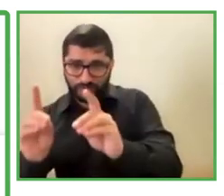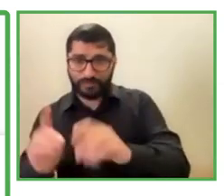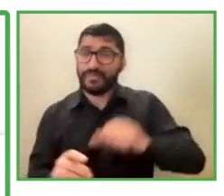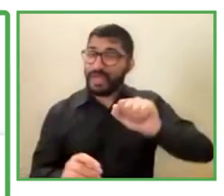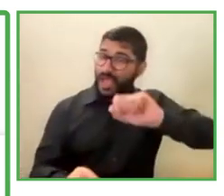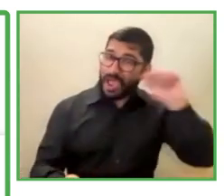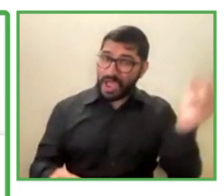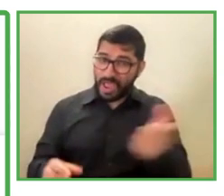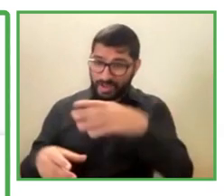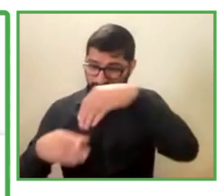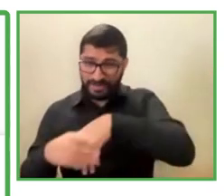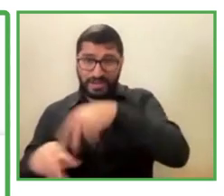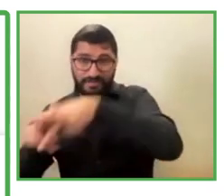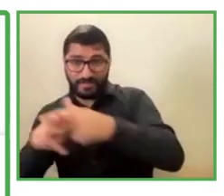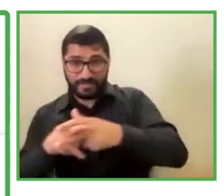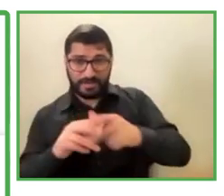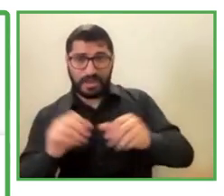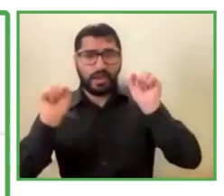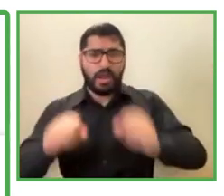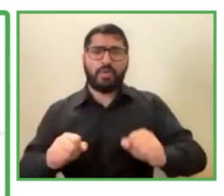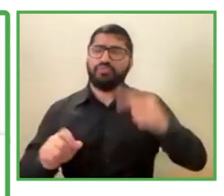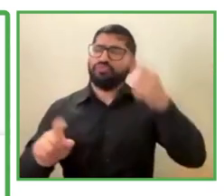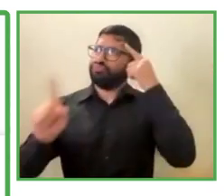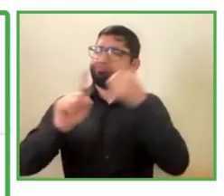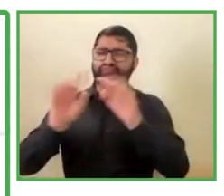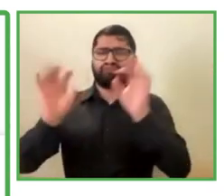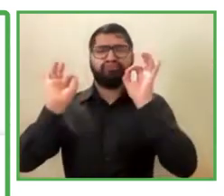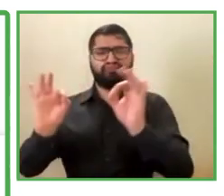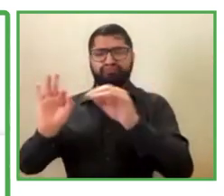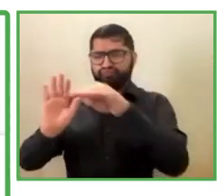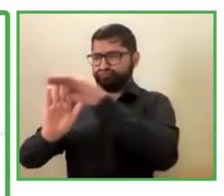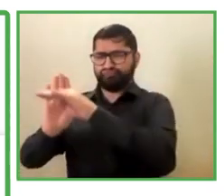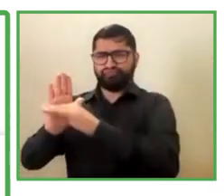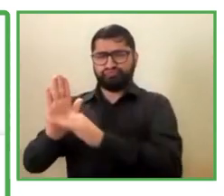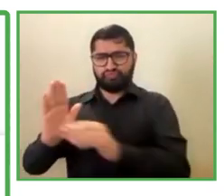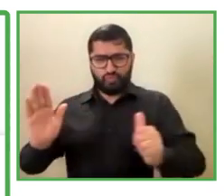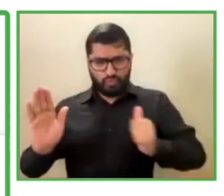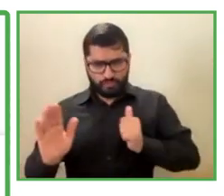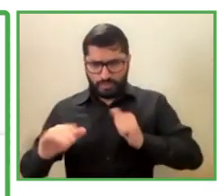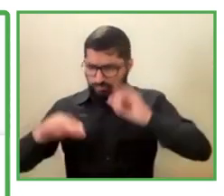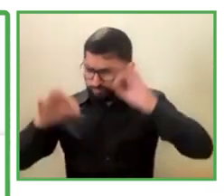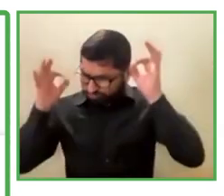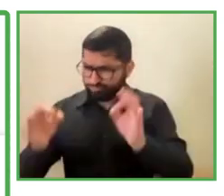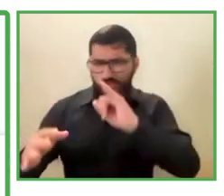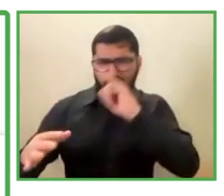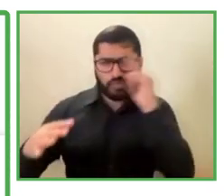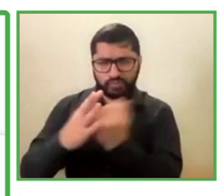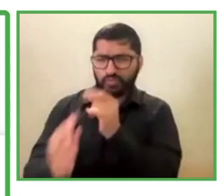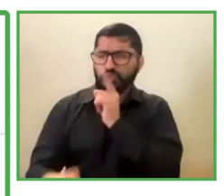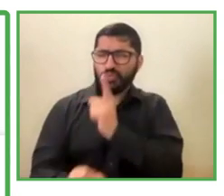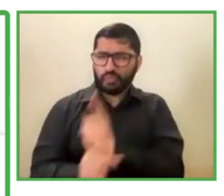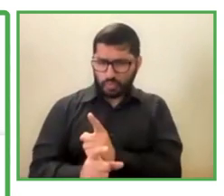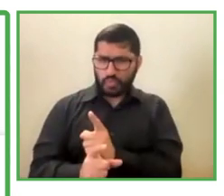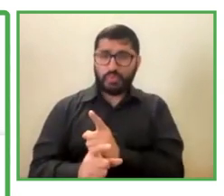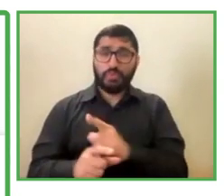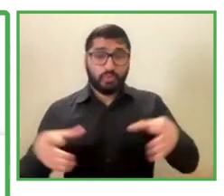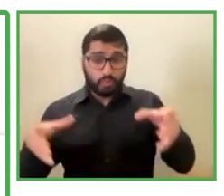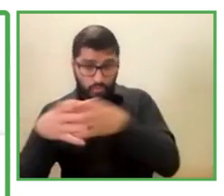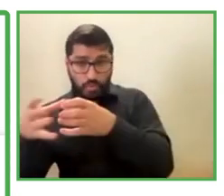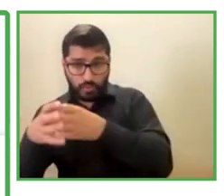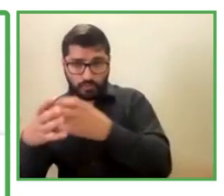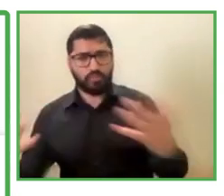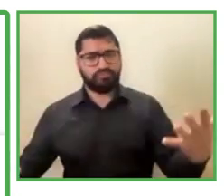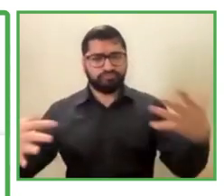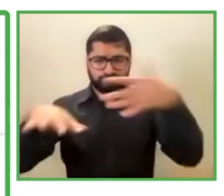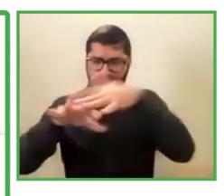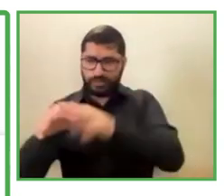were included. And the groups were mixed. People